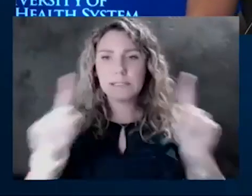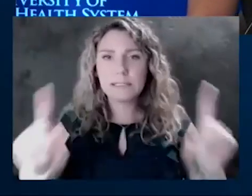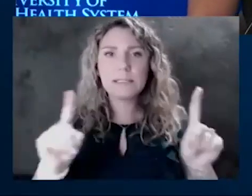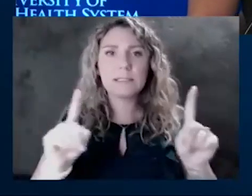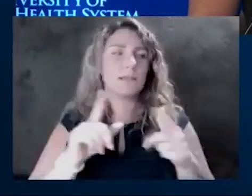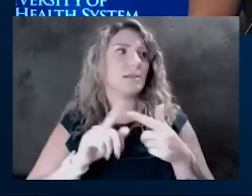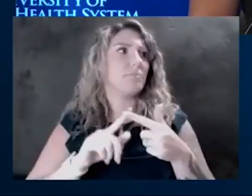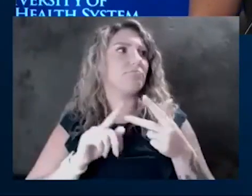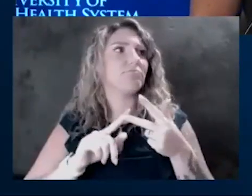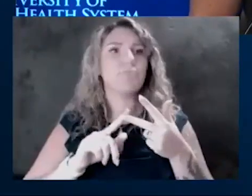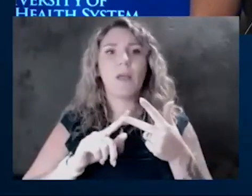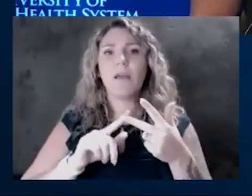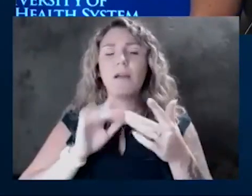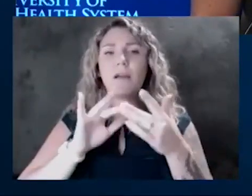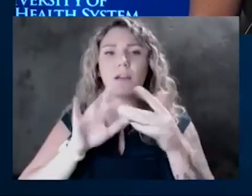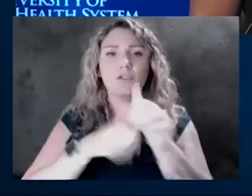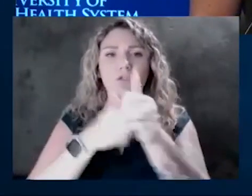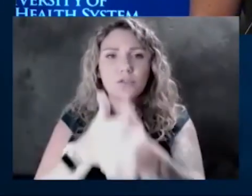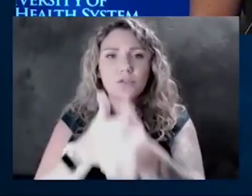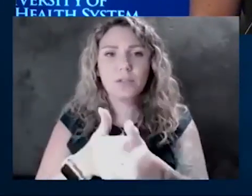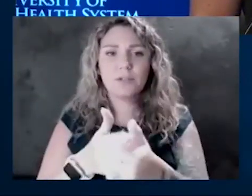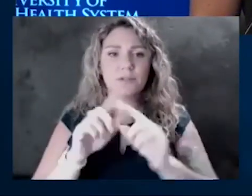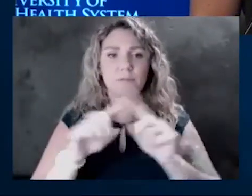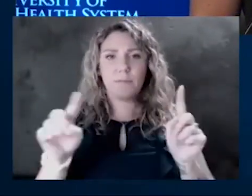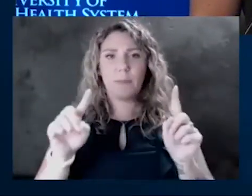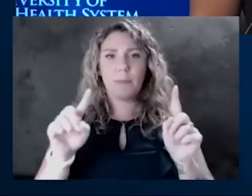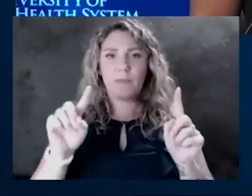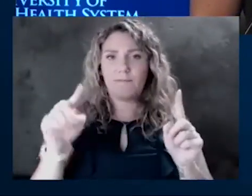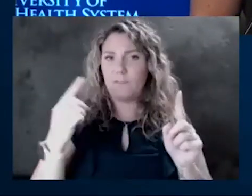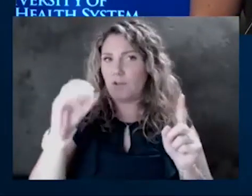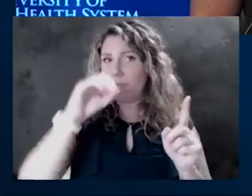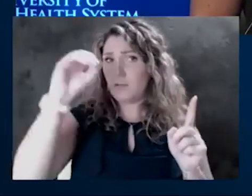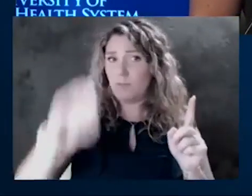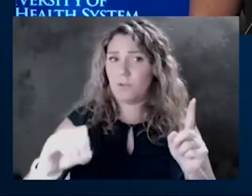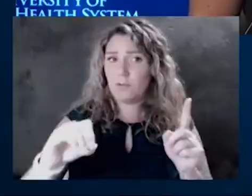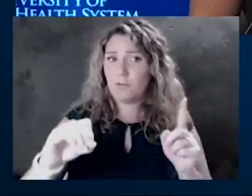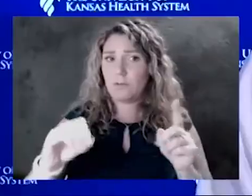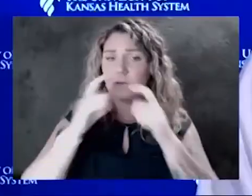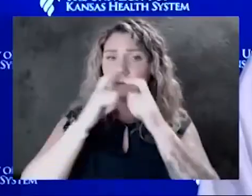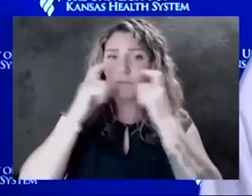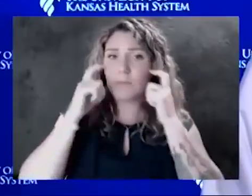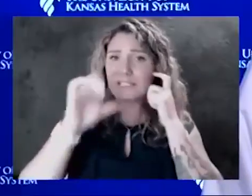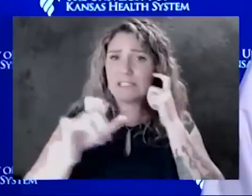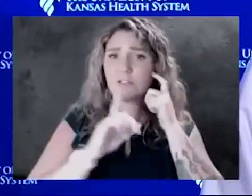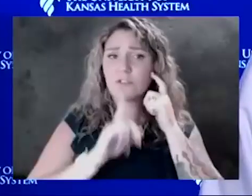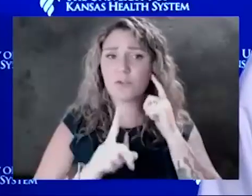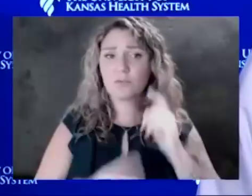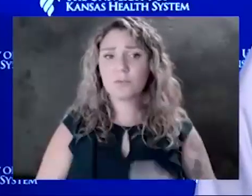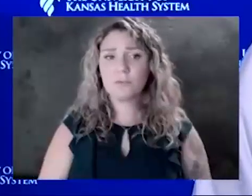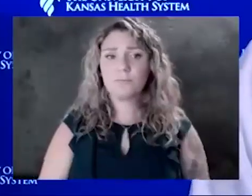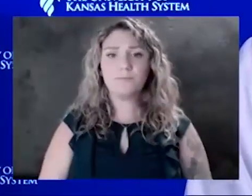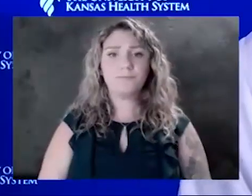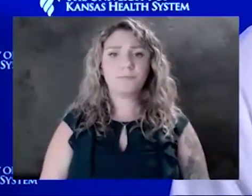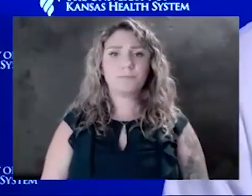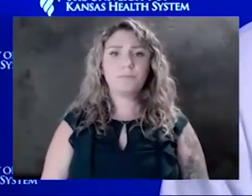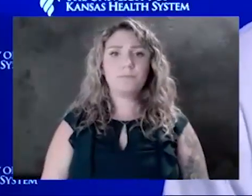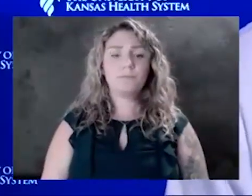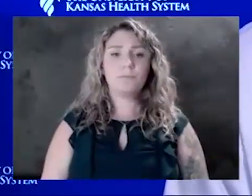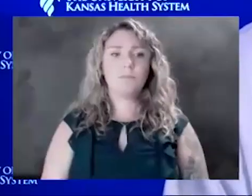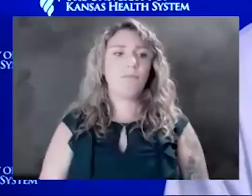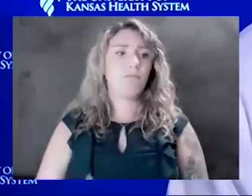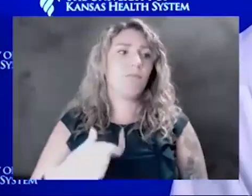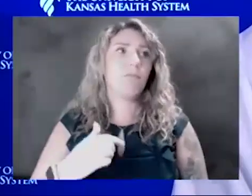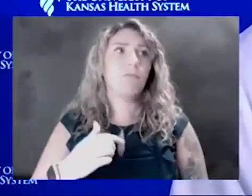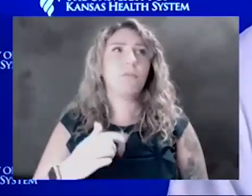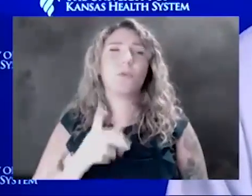year. First of all, the quality, the percentage of mask effectiveness. Is that true? Yeah. I mean, I wouldn't focus so much on that. Again,